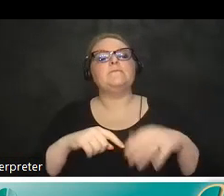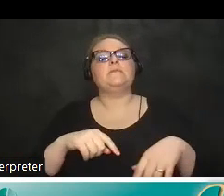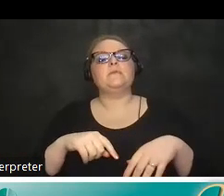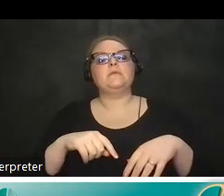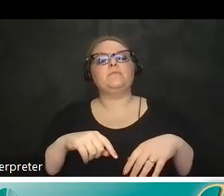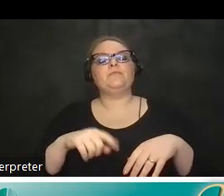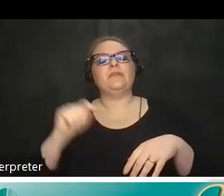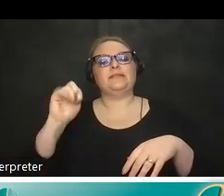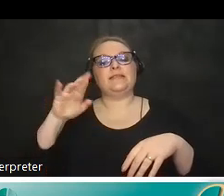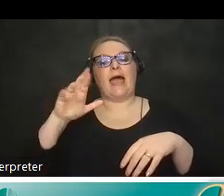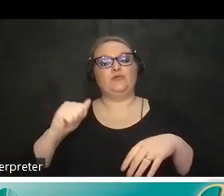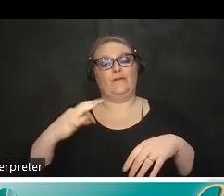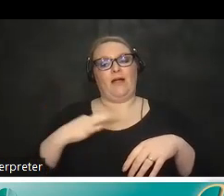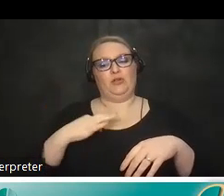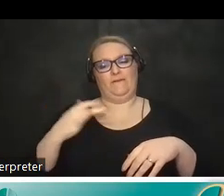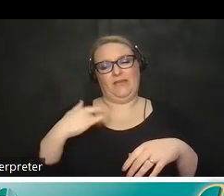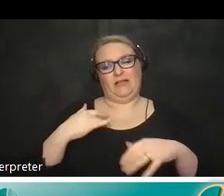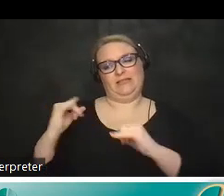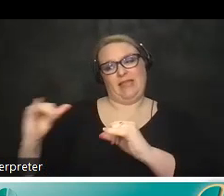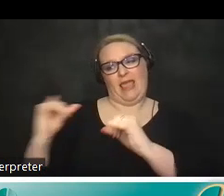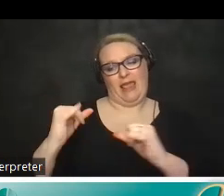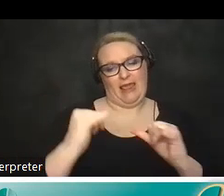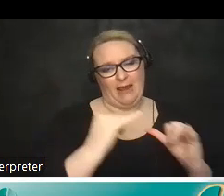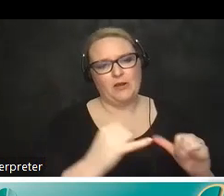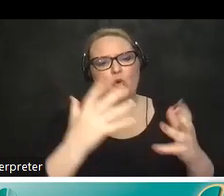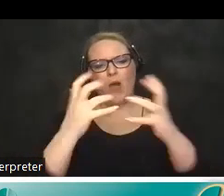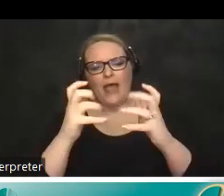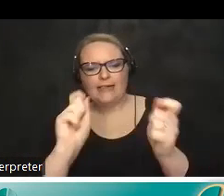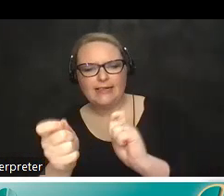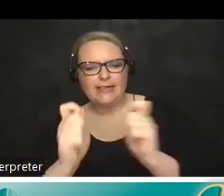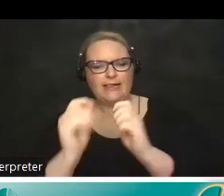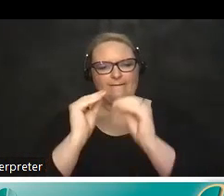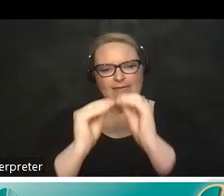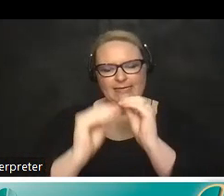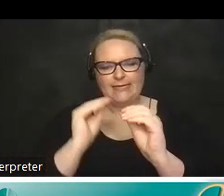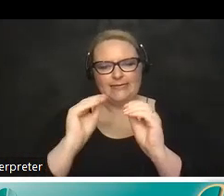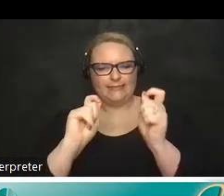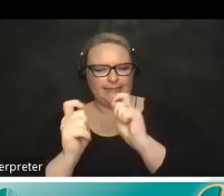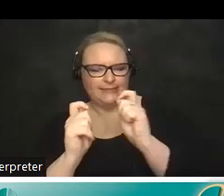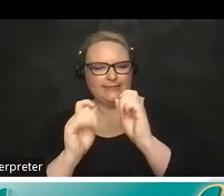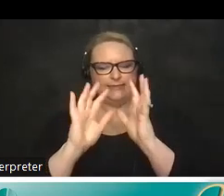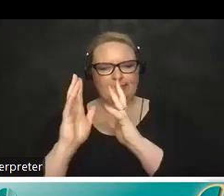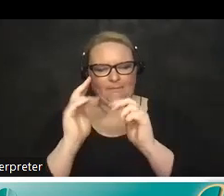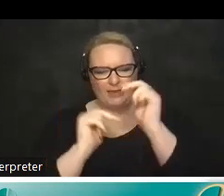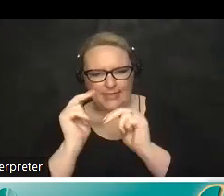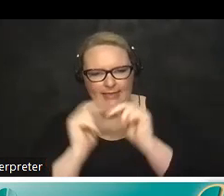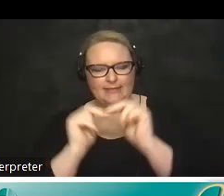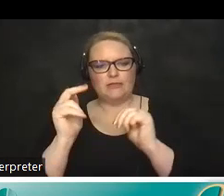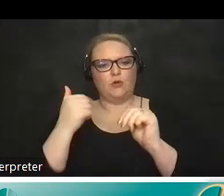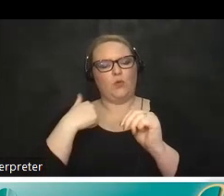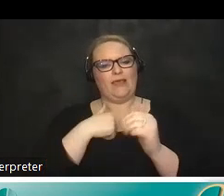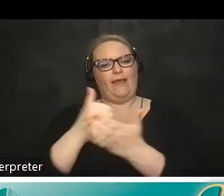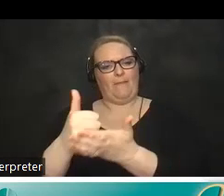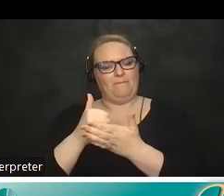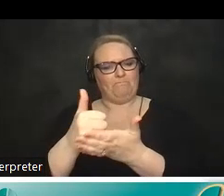from tetra volunteers to tinker to modify problem solve and we help others um so we invent for the